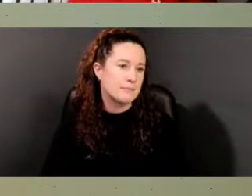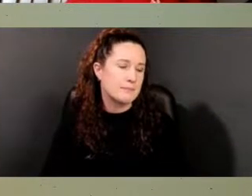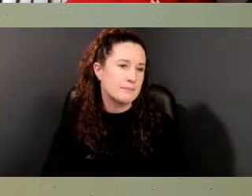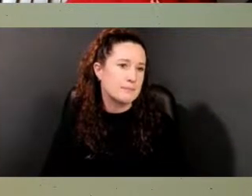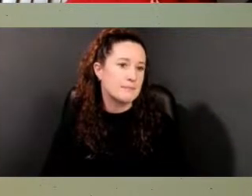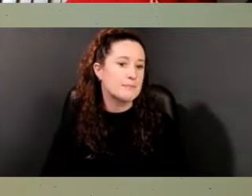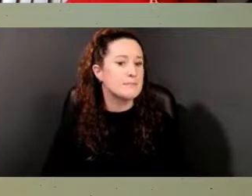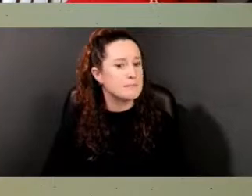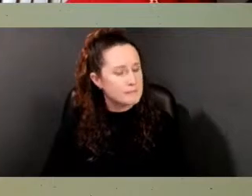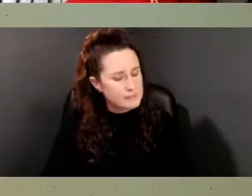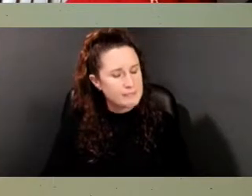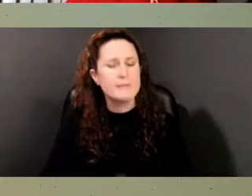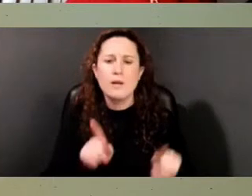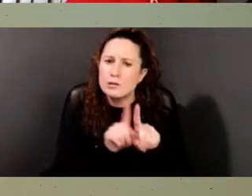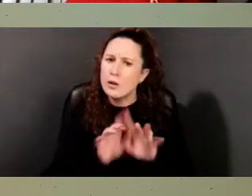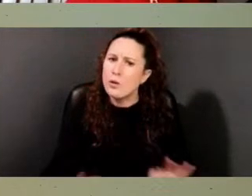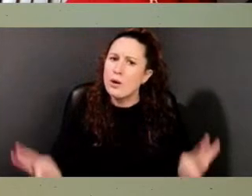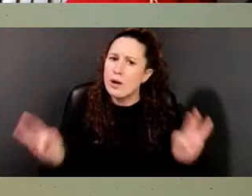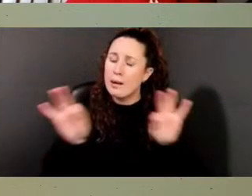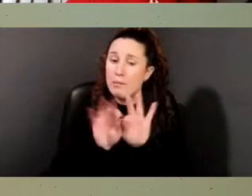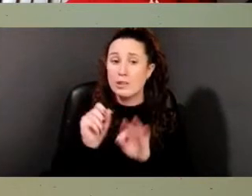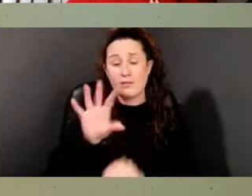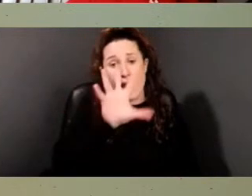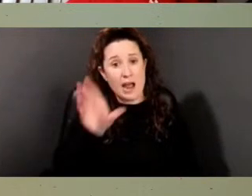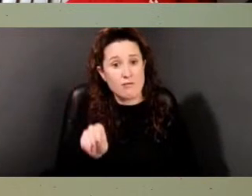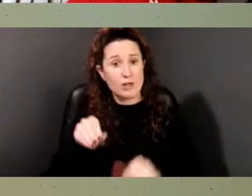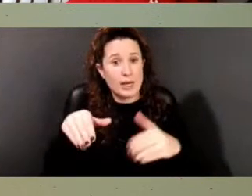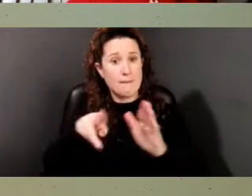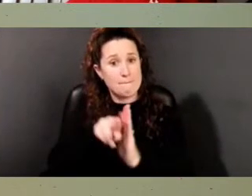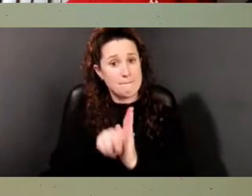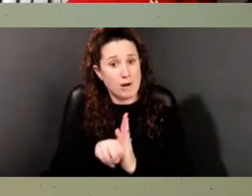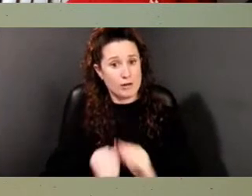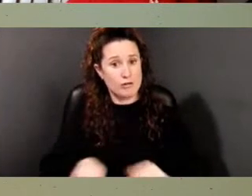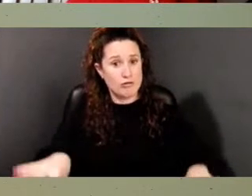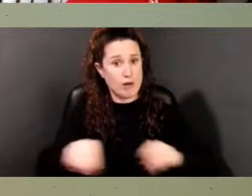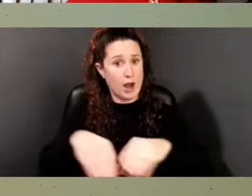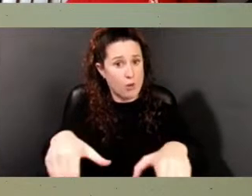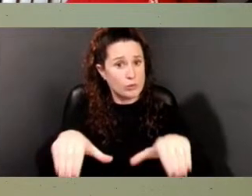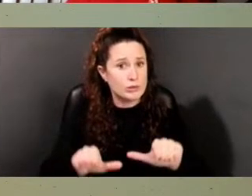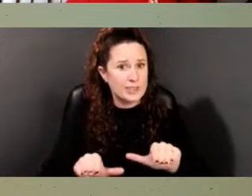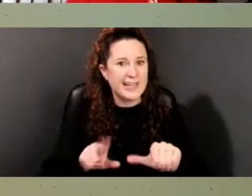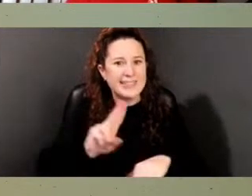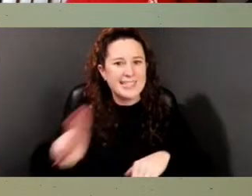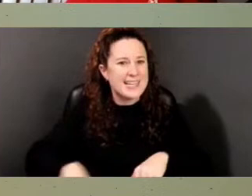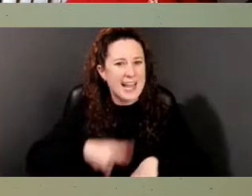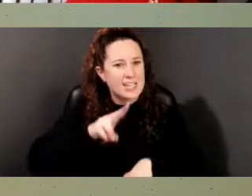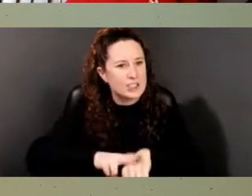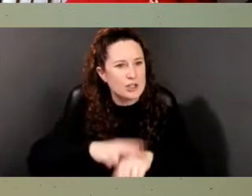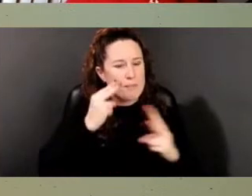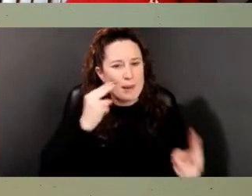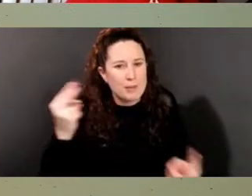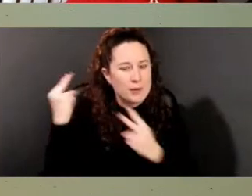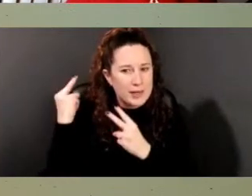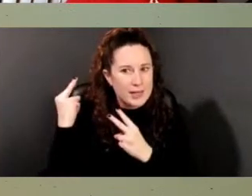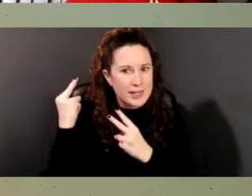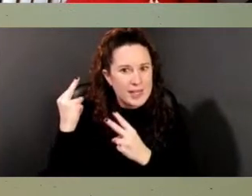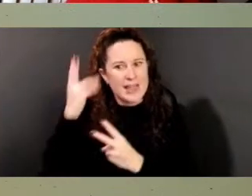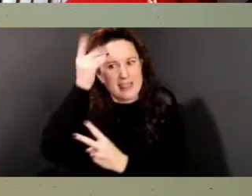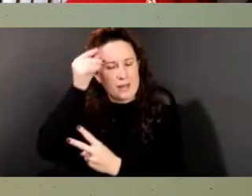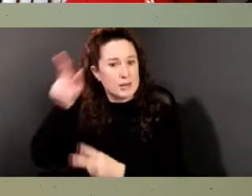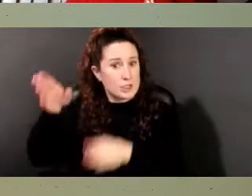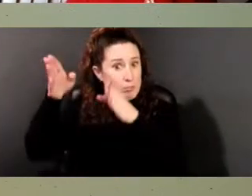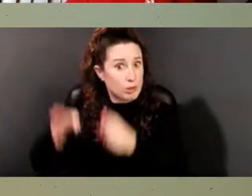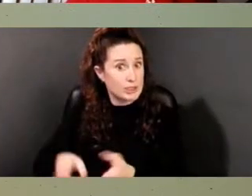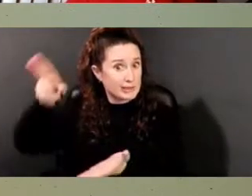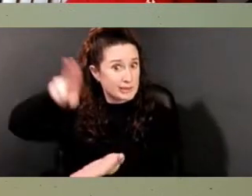Also, the importance of African burial ground is that this is national memory, right? We're talking about the signer of the Constitution, right?